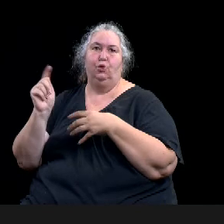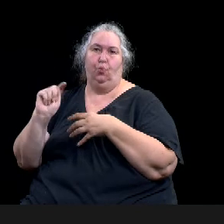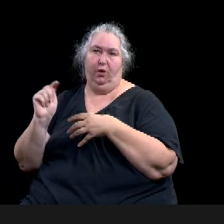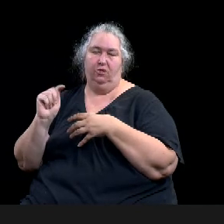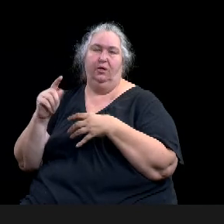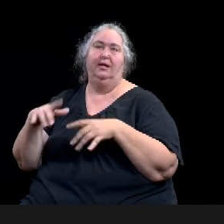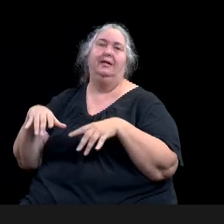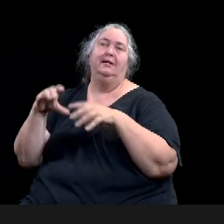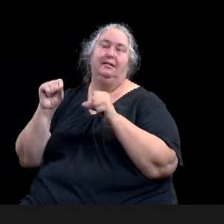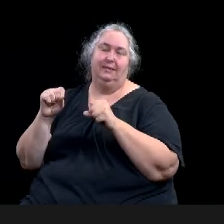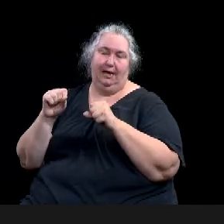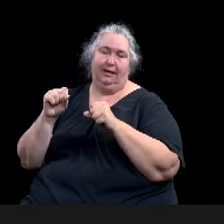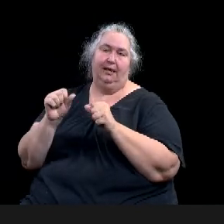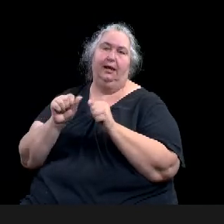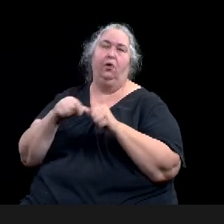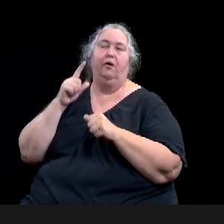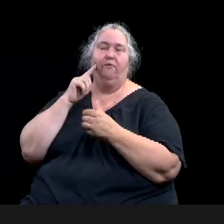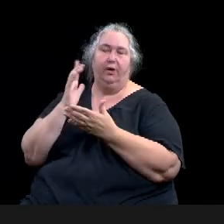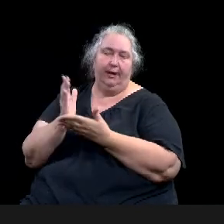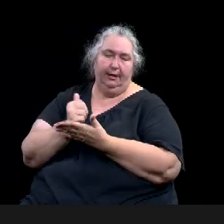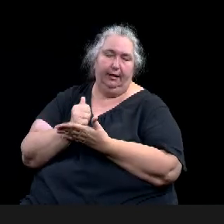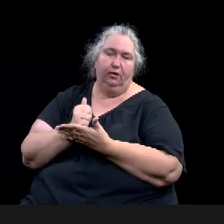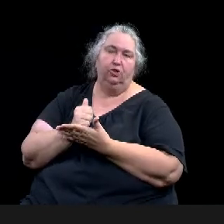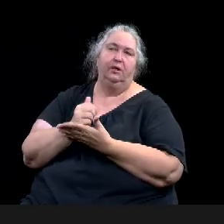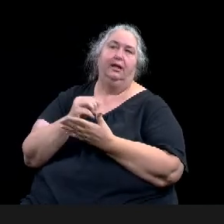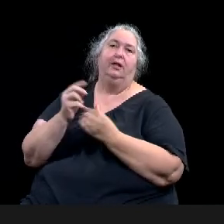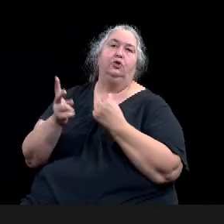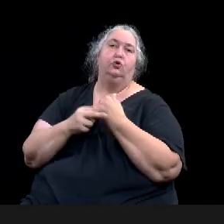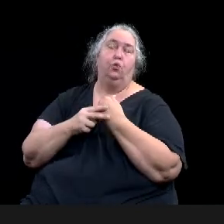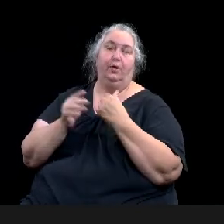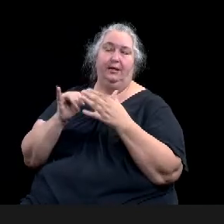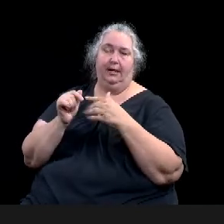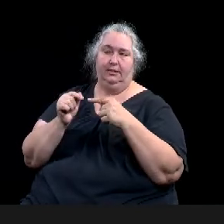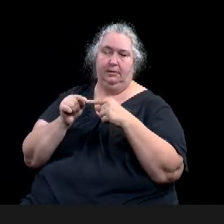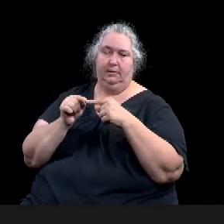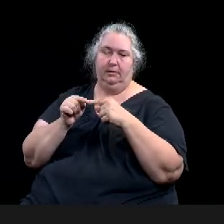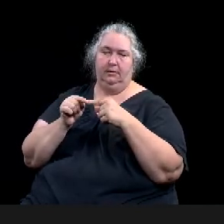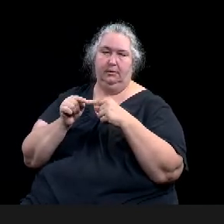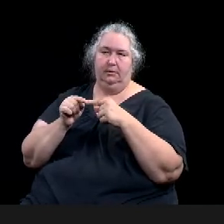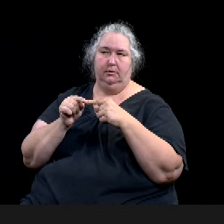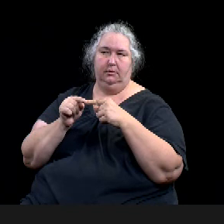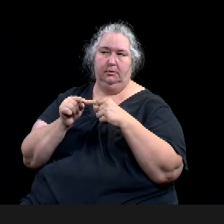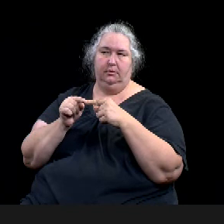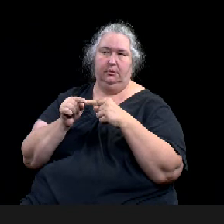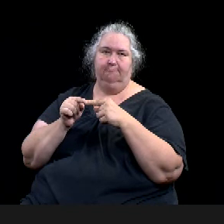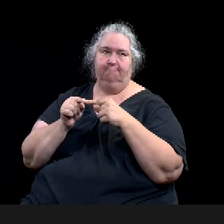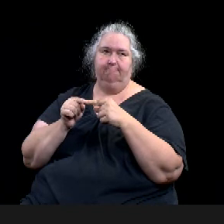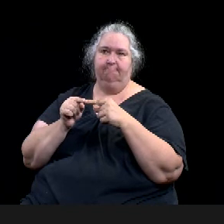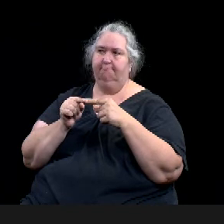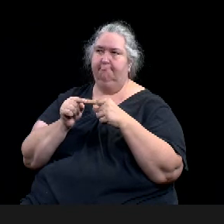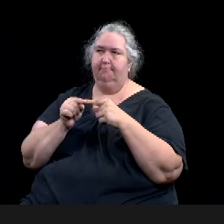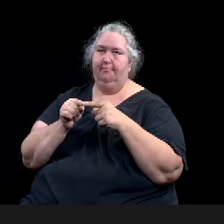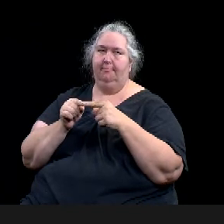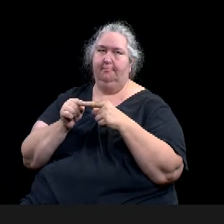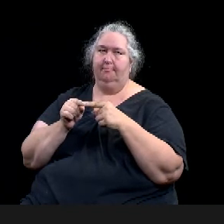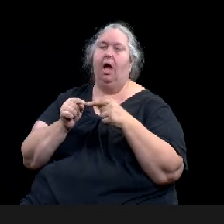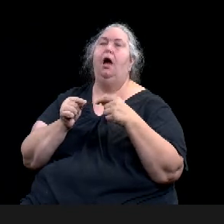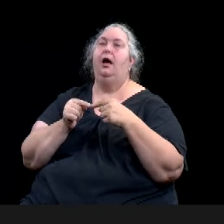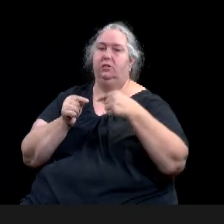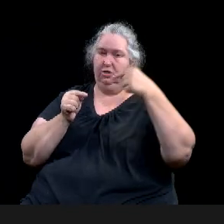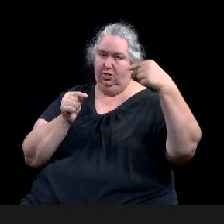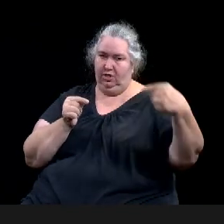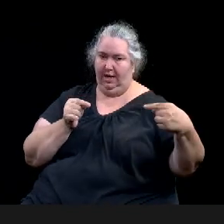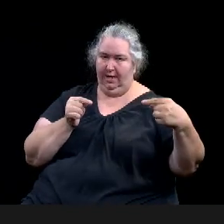to the right of the entry. Um, so, so this whole purple area now would become storage, uh, expanded